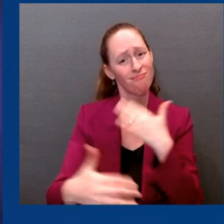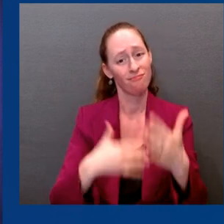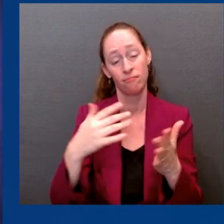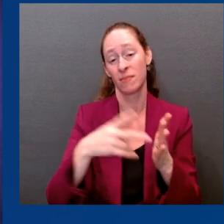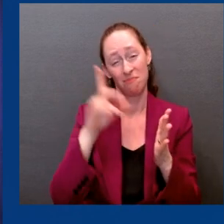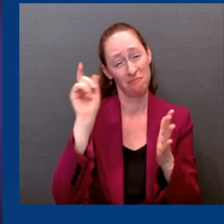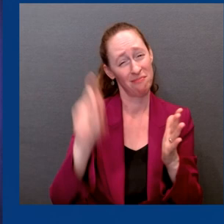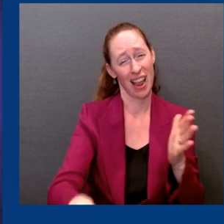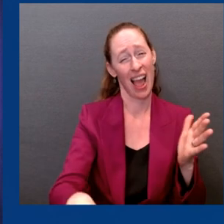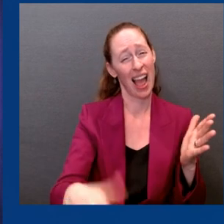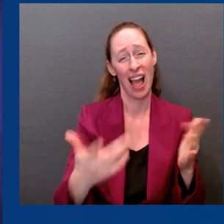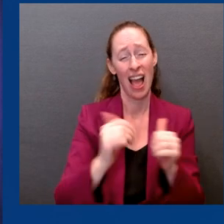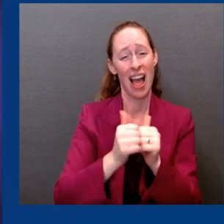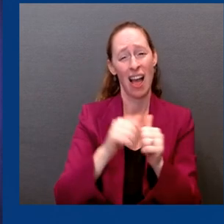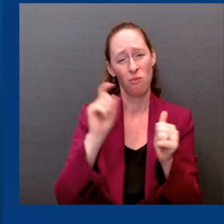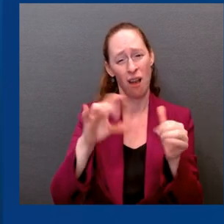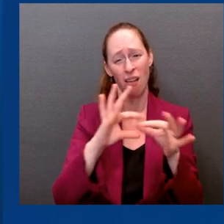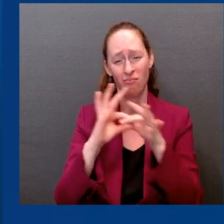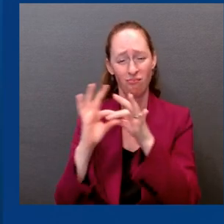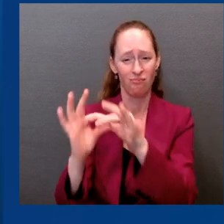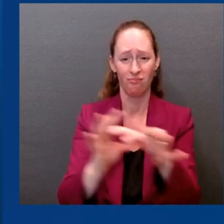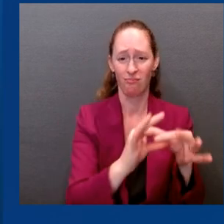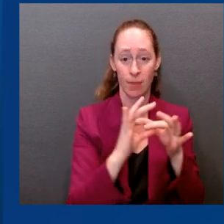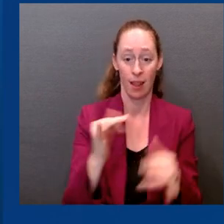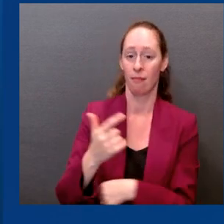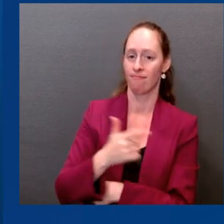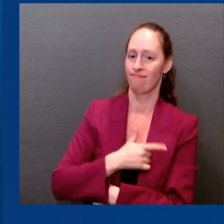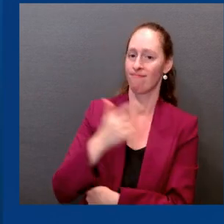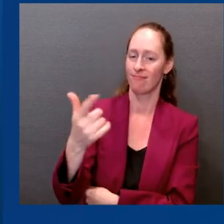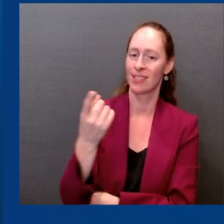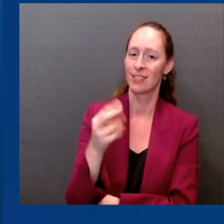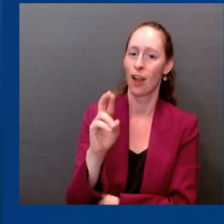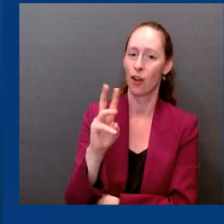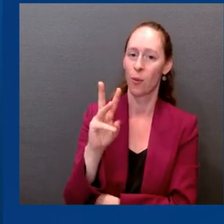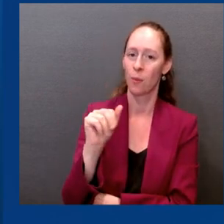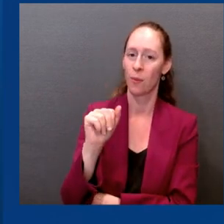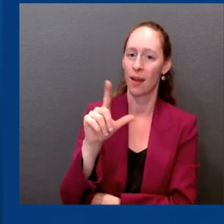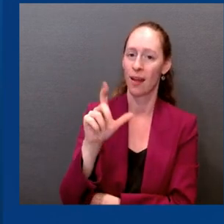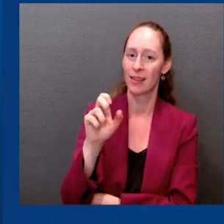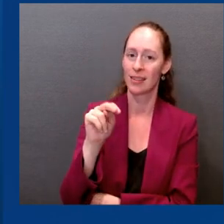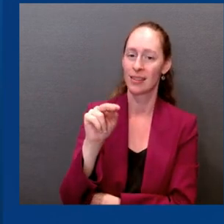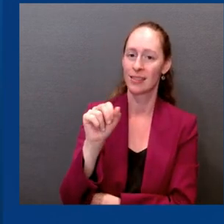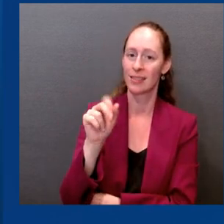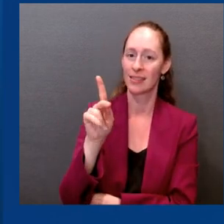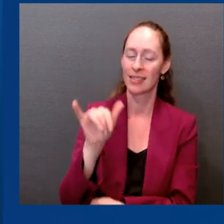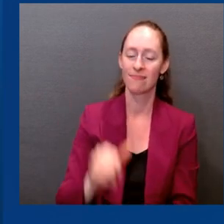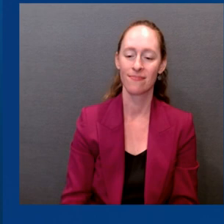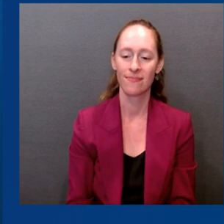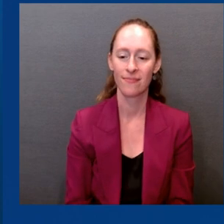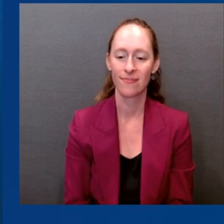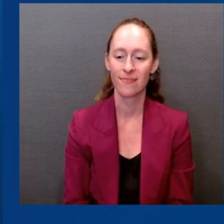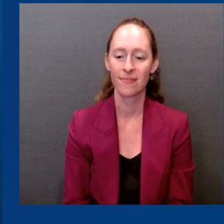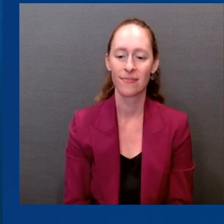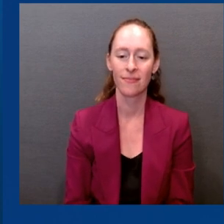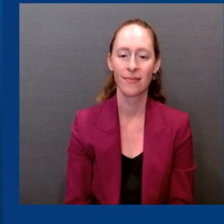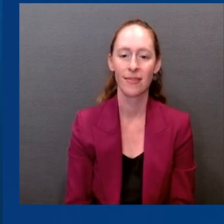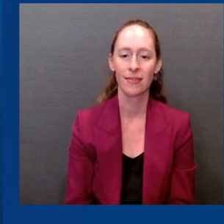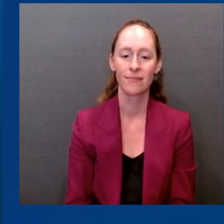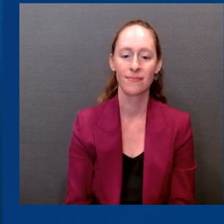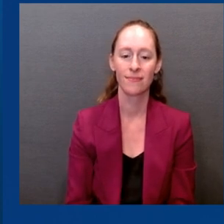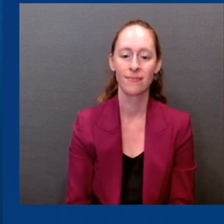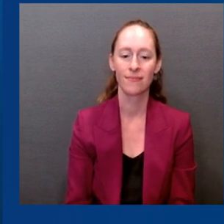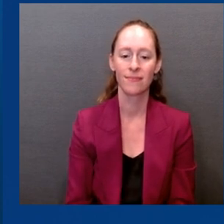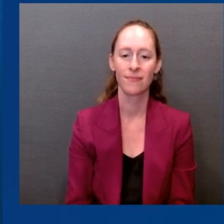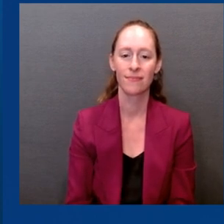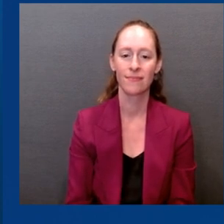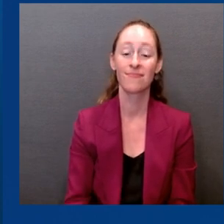Walensky. Dr. Walensky. Thank you, Dr. Jha. And good morning, everyone. It's great to be back with you today. As always, I'd like to start with walking you through the